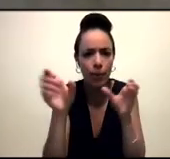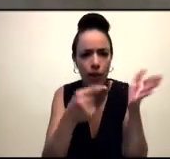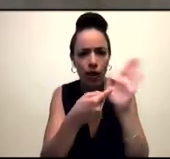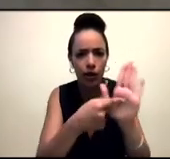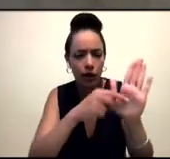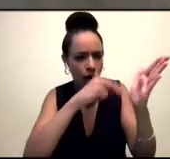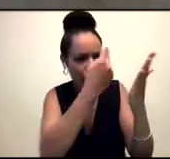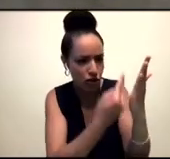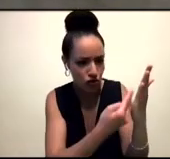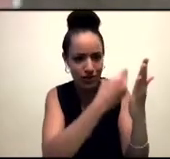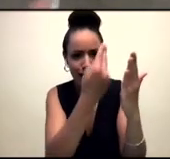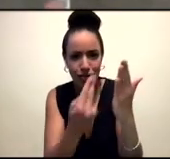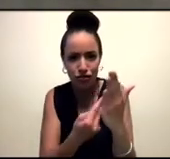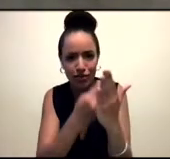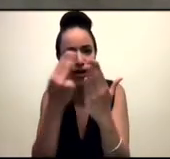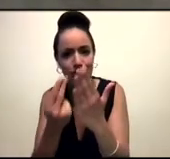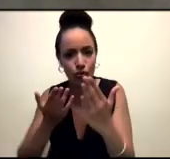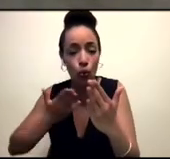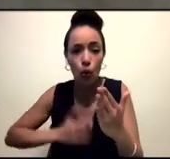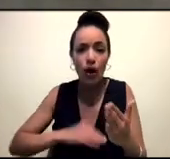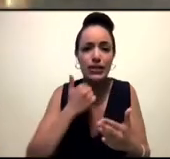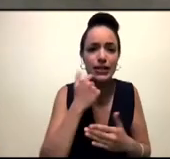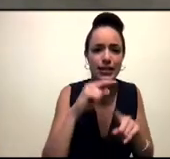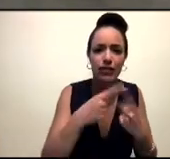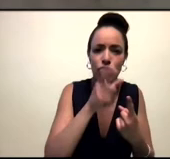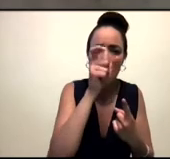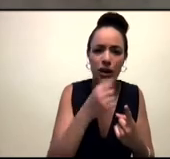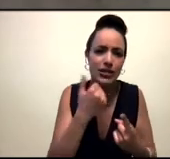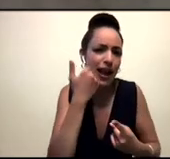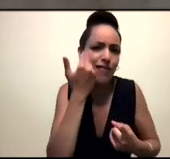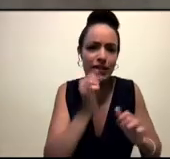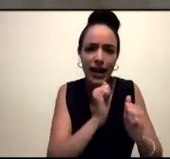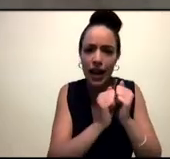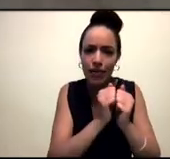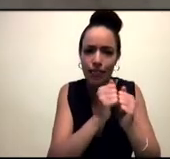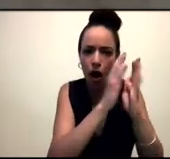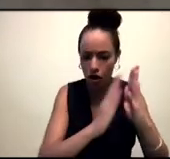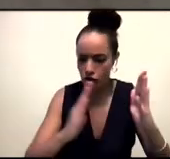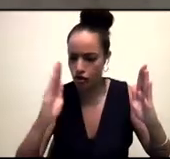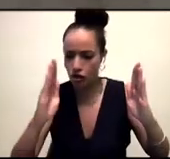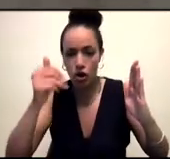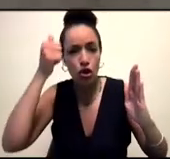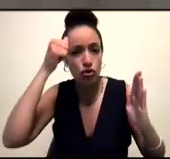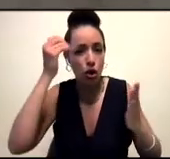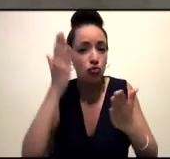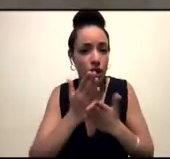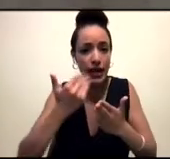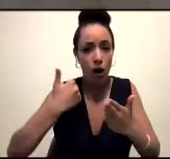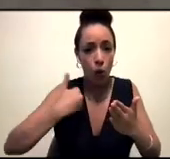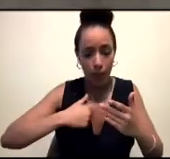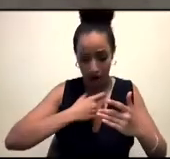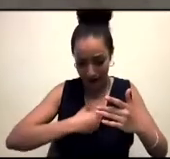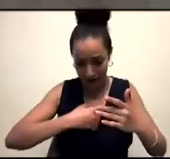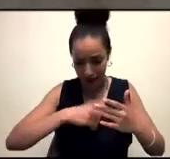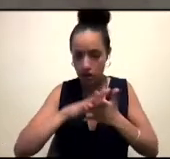March. Because as we know, women's history and the whole idea of womanhood is so colonized. mean, the very designation of woman in